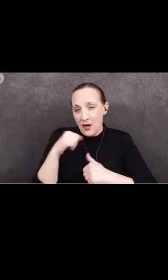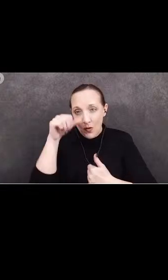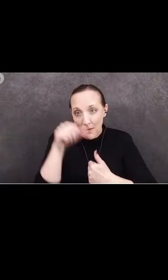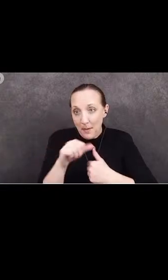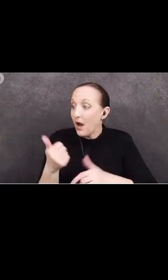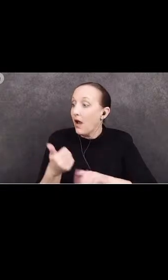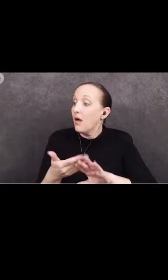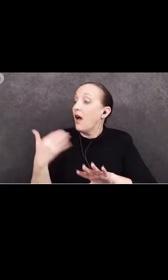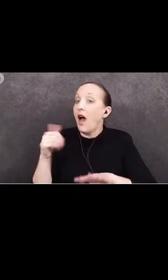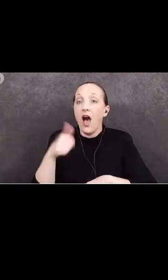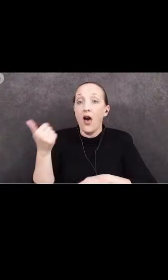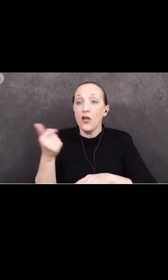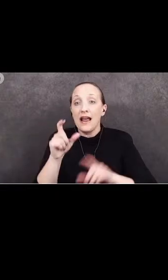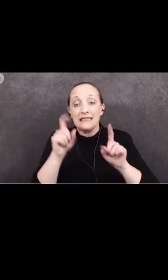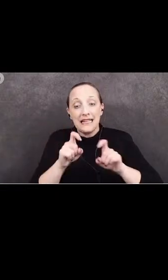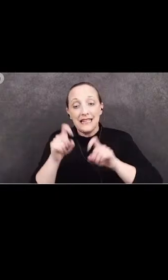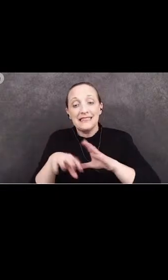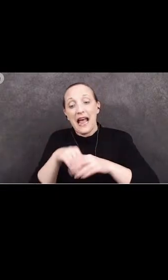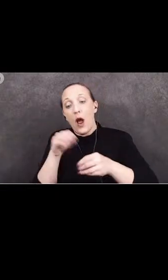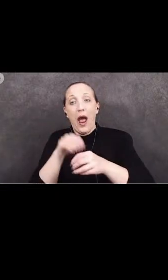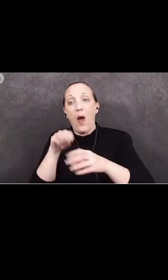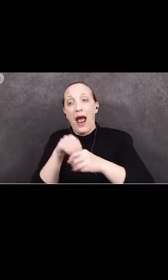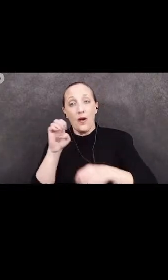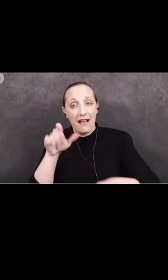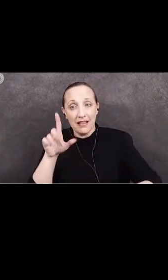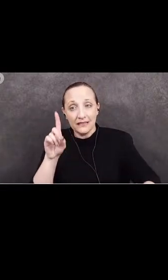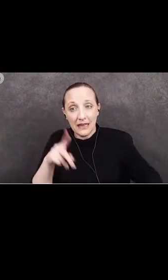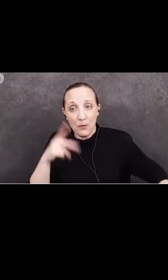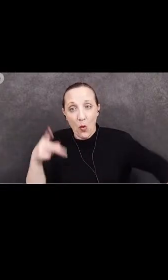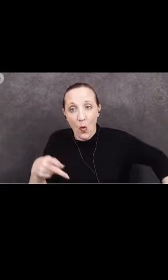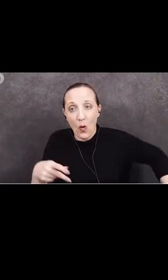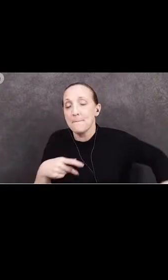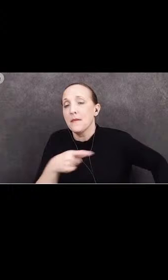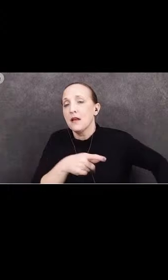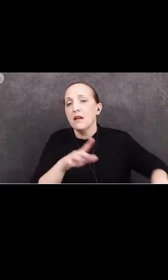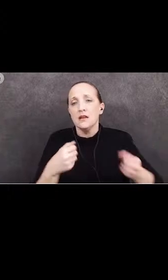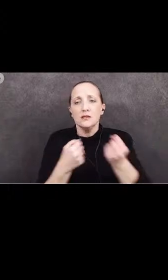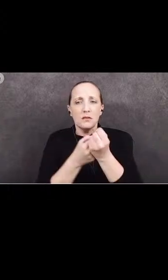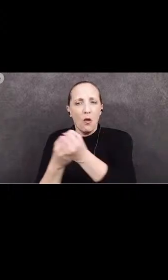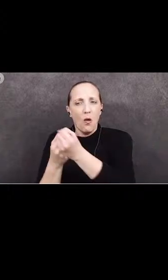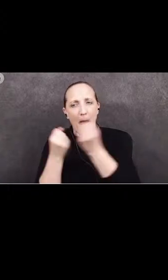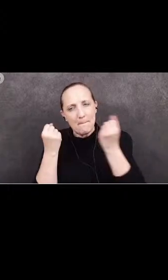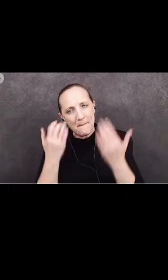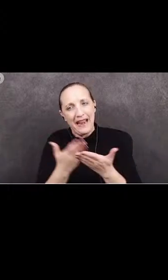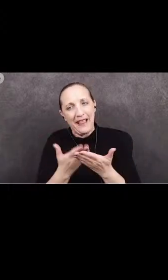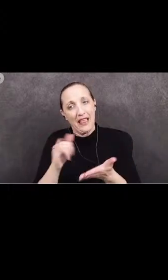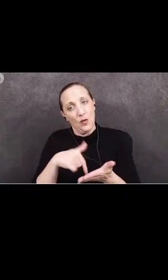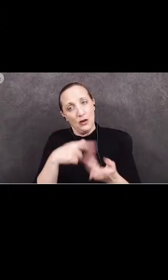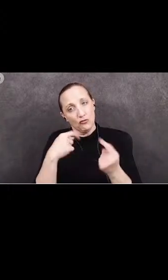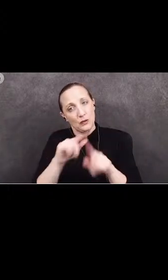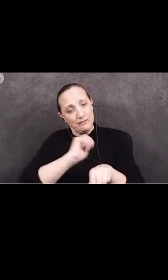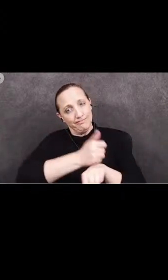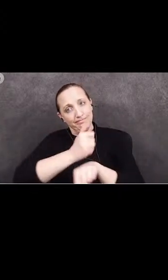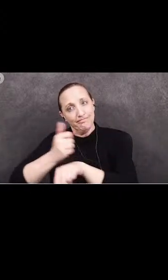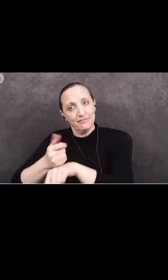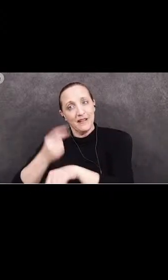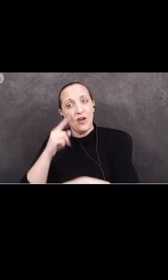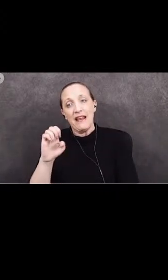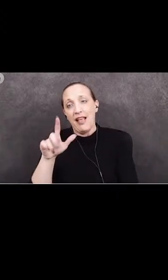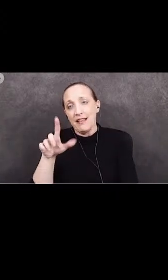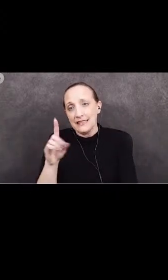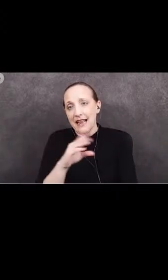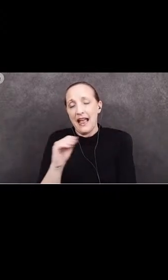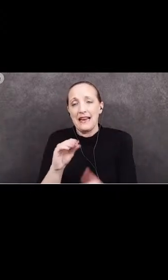so many students test out of the ELD program. She has become a great supporter of the many things we are trying to implement in your ELD and